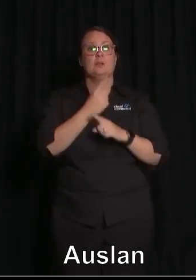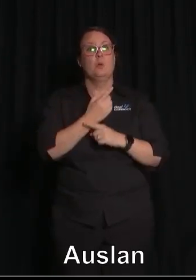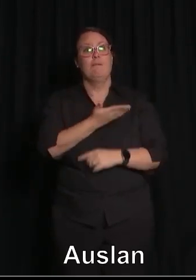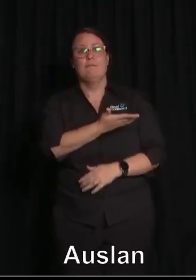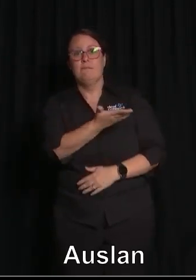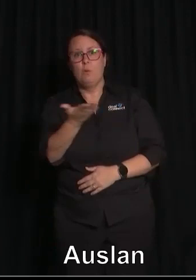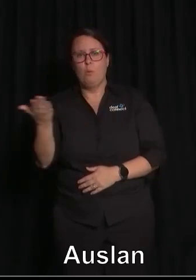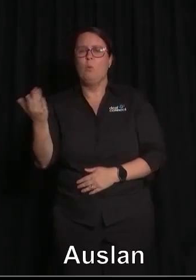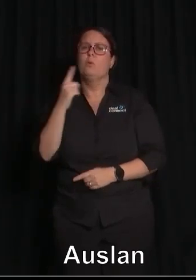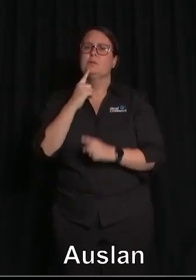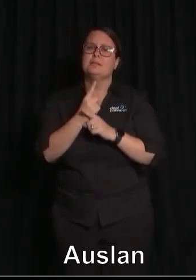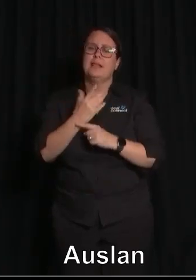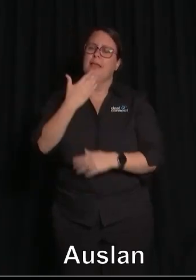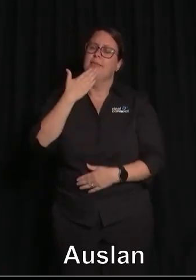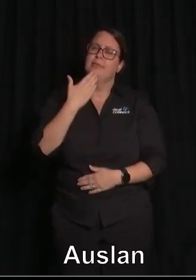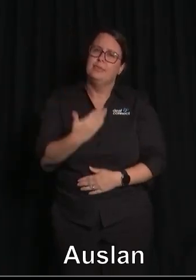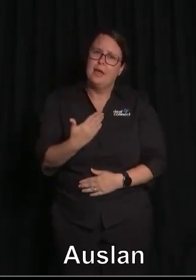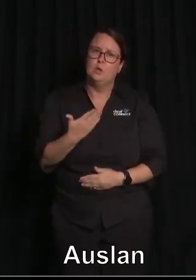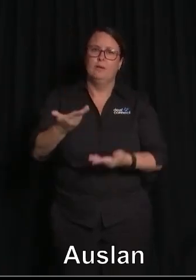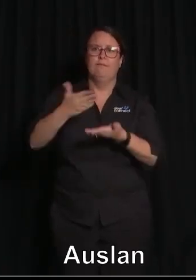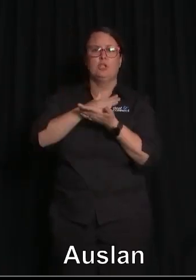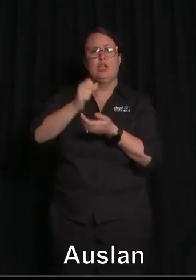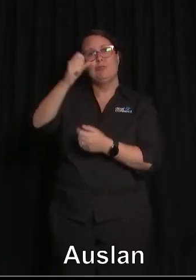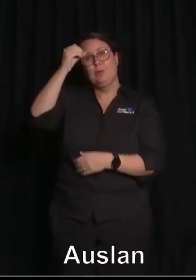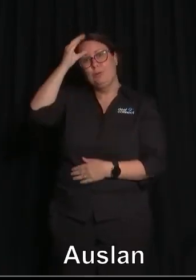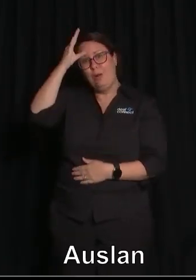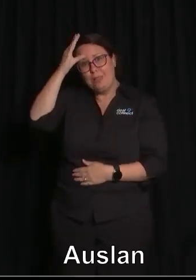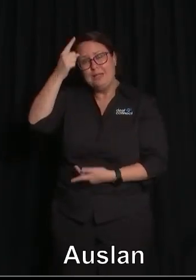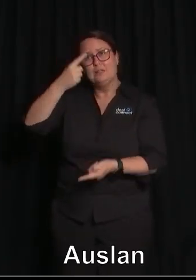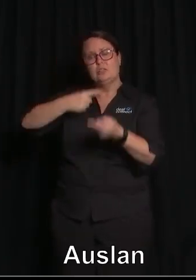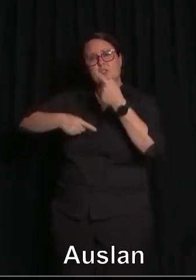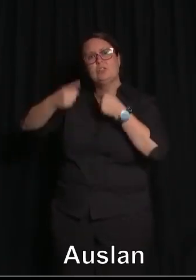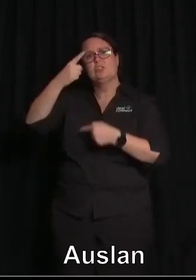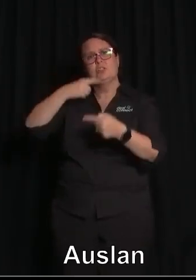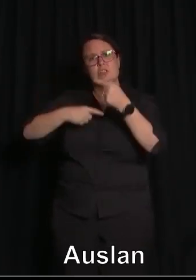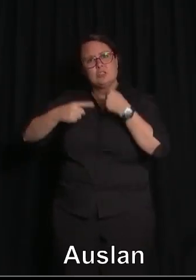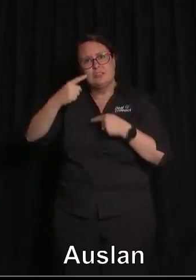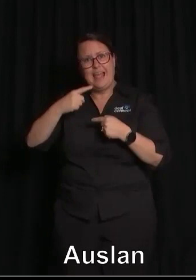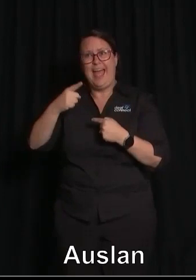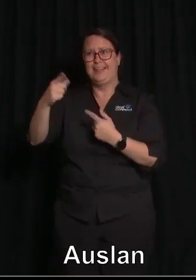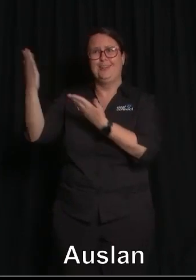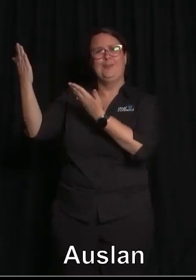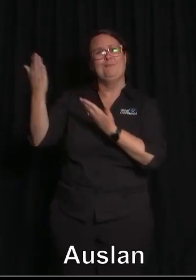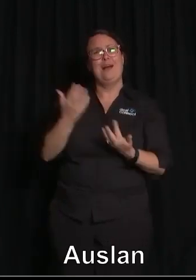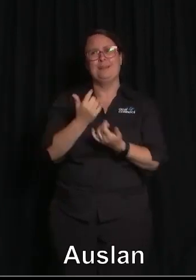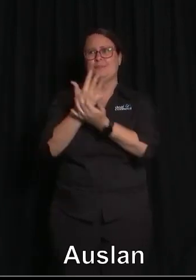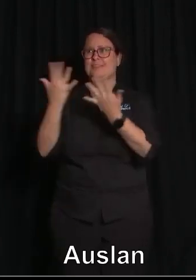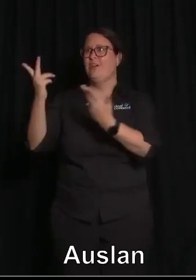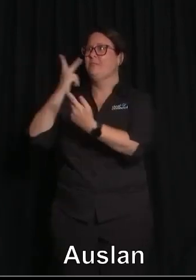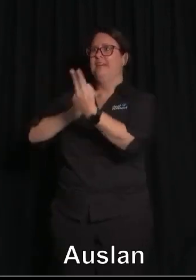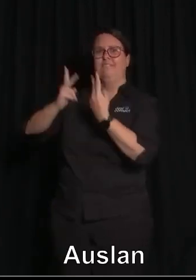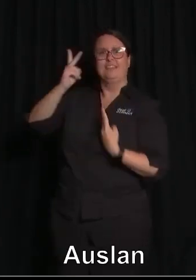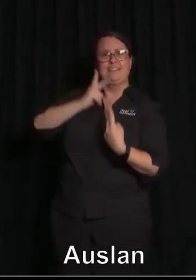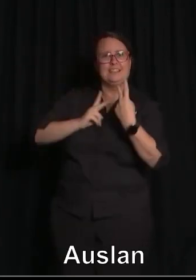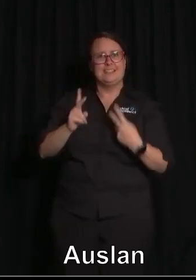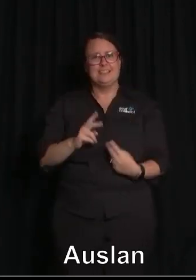grateful for the knowledge that you have shared and welcome you've provided to hundreds of thousands of visitors and the inspiration your